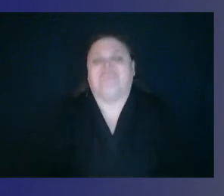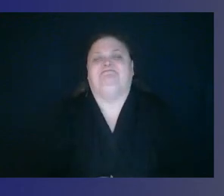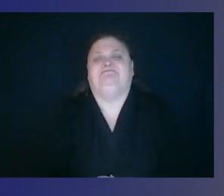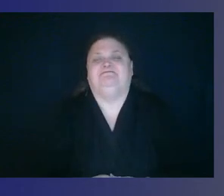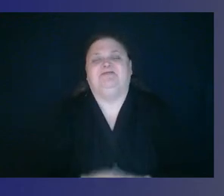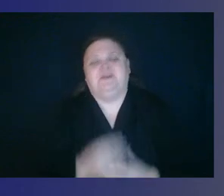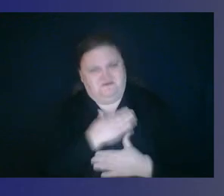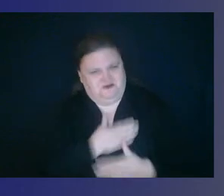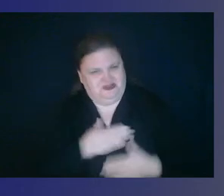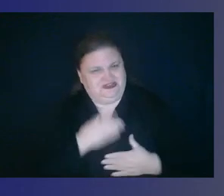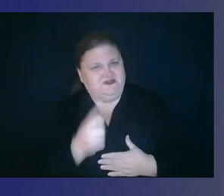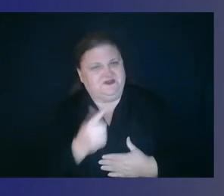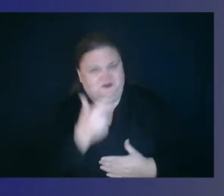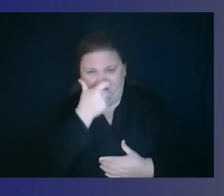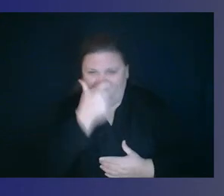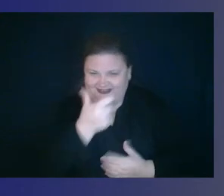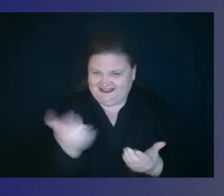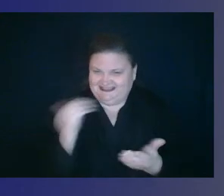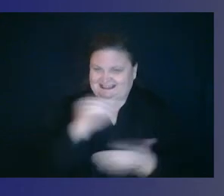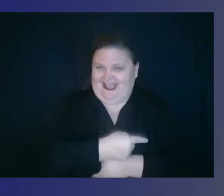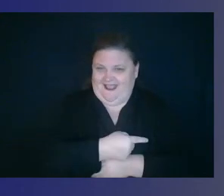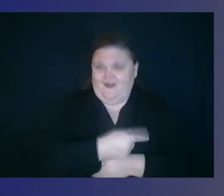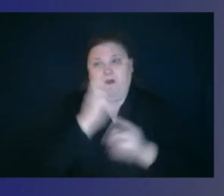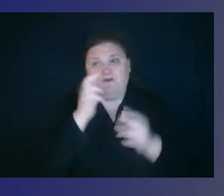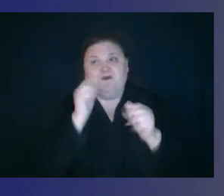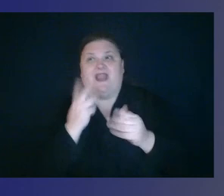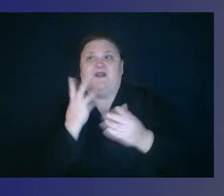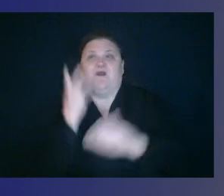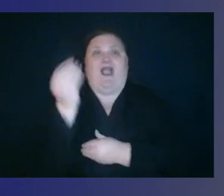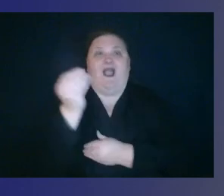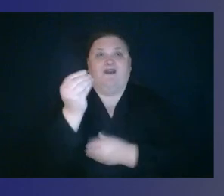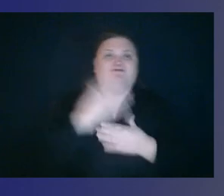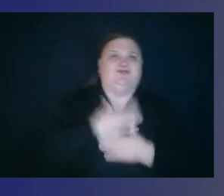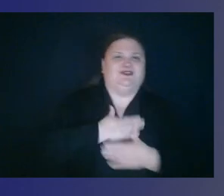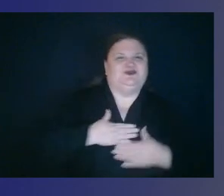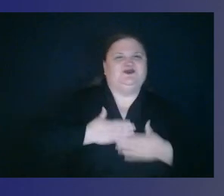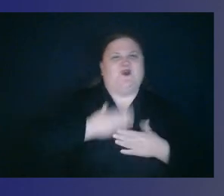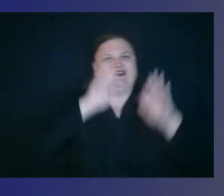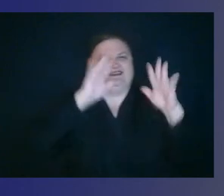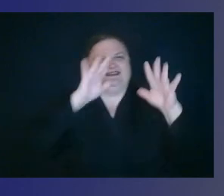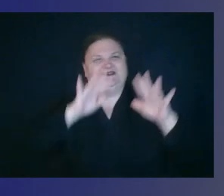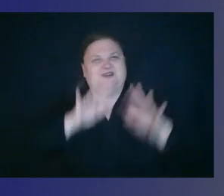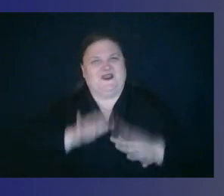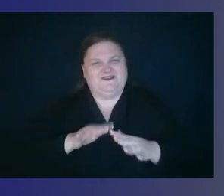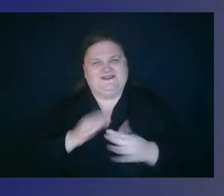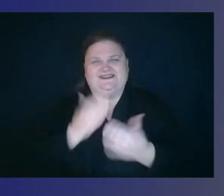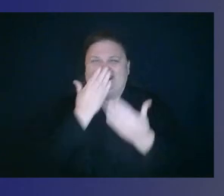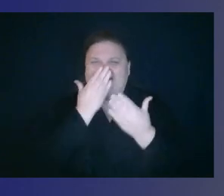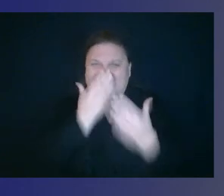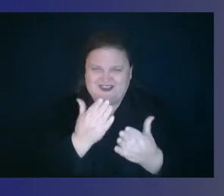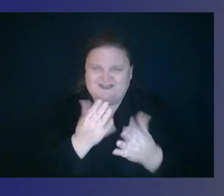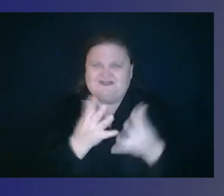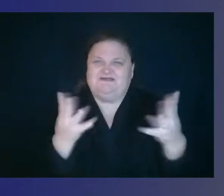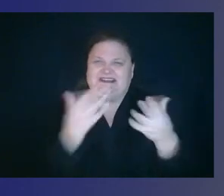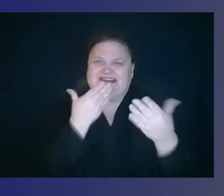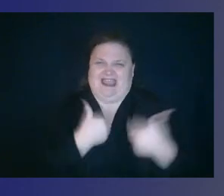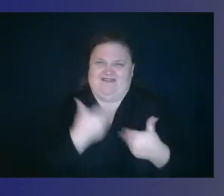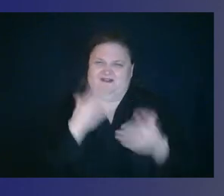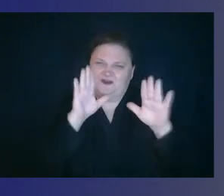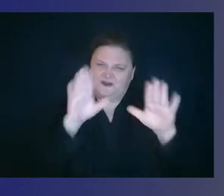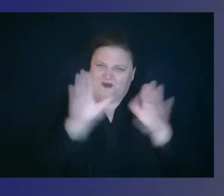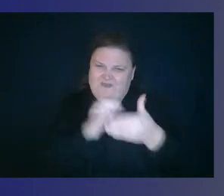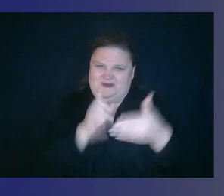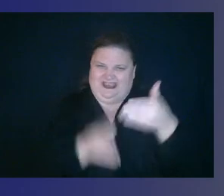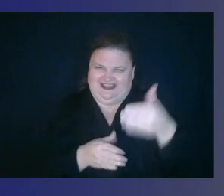today and I hope that you all get to go outside and enjoy the snow. So thank you guys so much. Have a great weekend. Thanks, Toya.